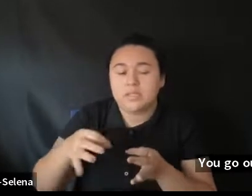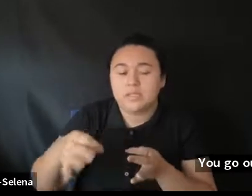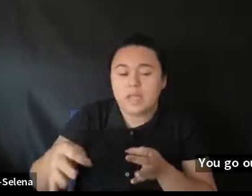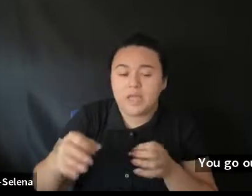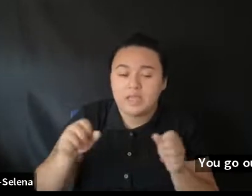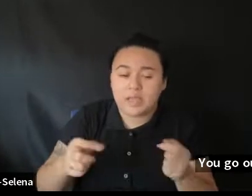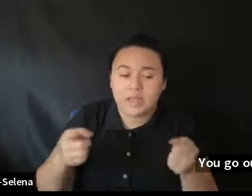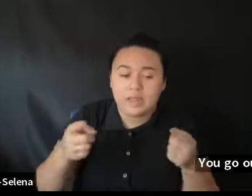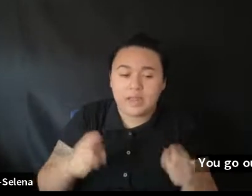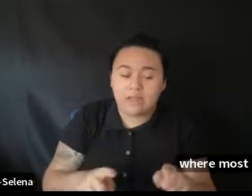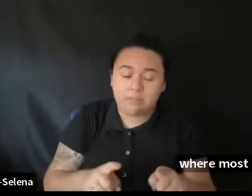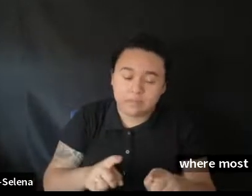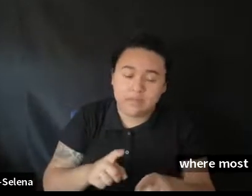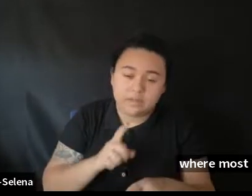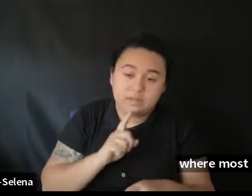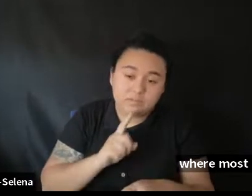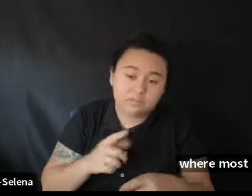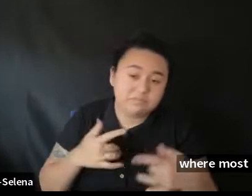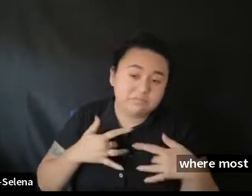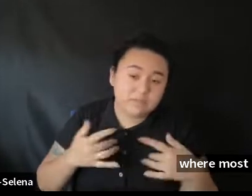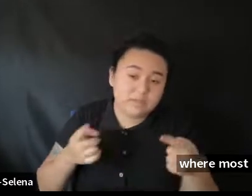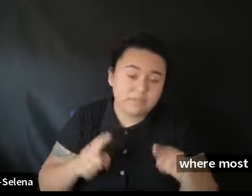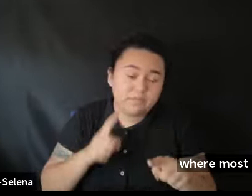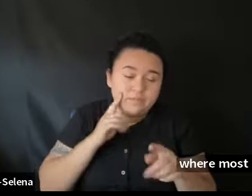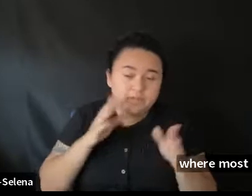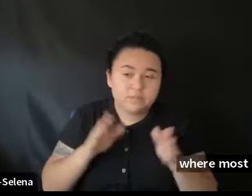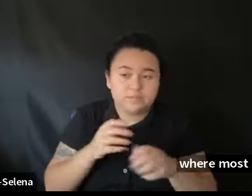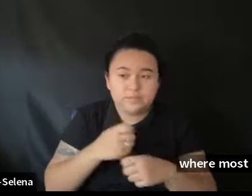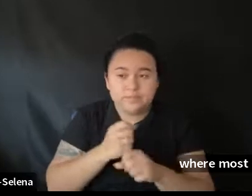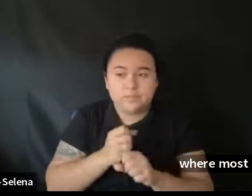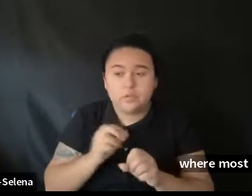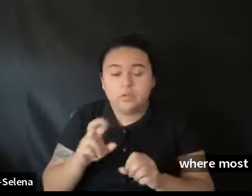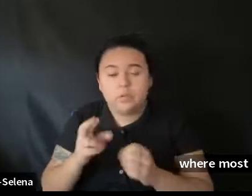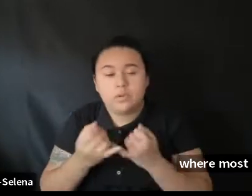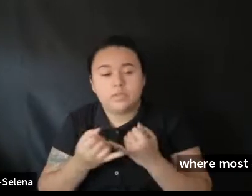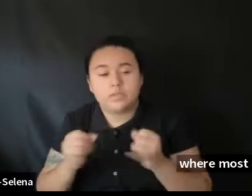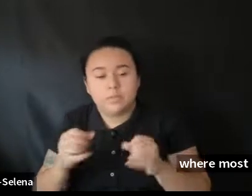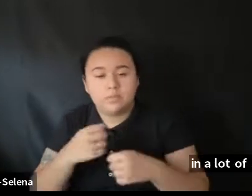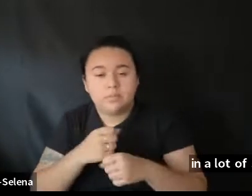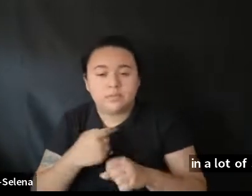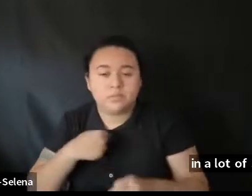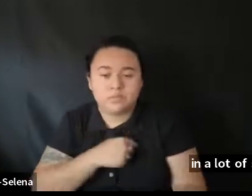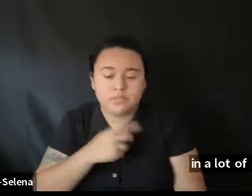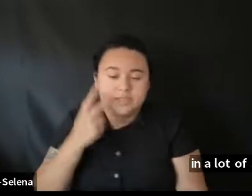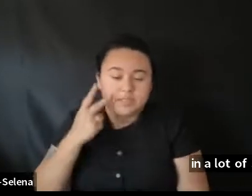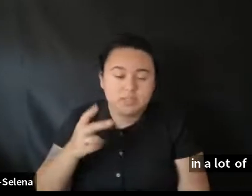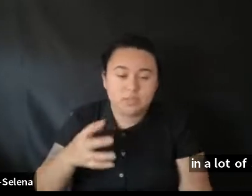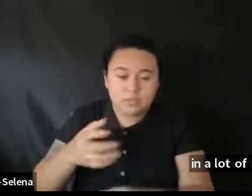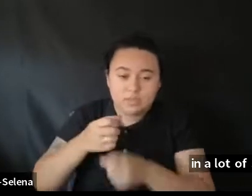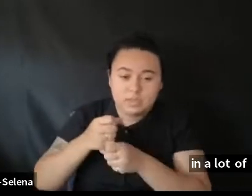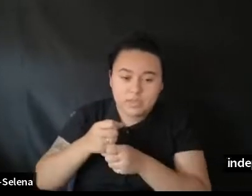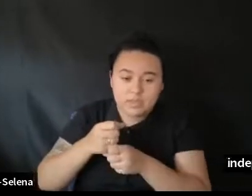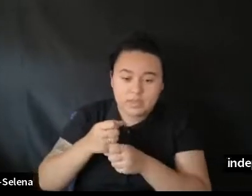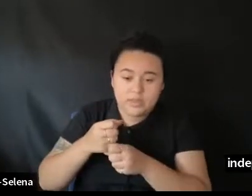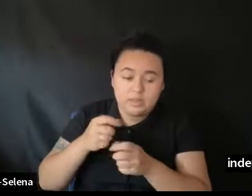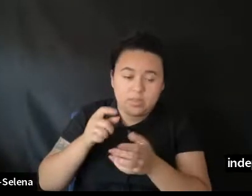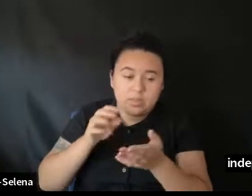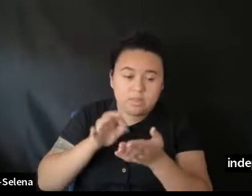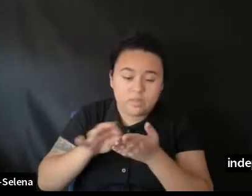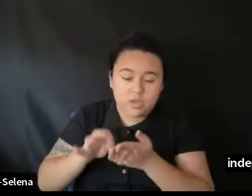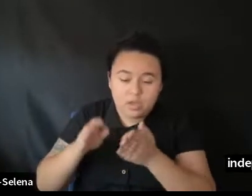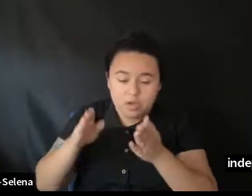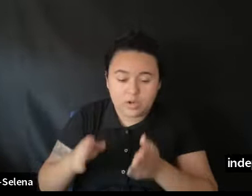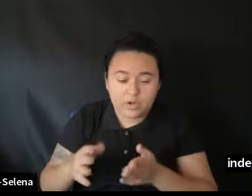occur in a lot of smaller productions that we see or independent productions we see. Once you get that, that auditor engaged,